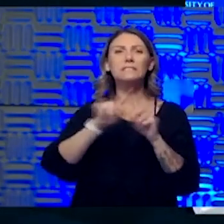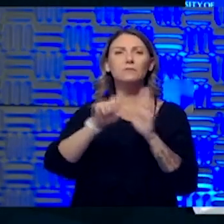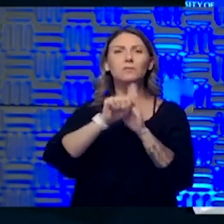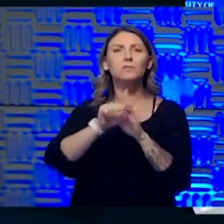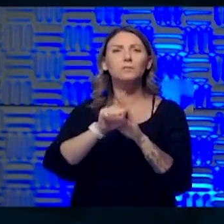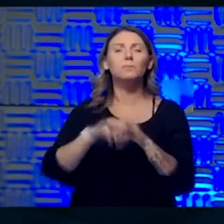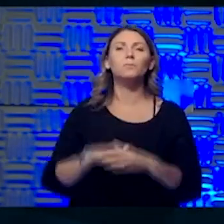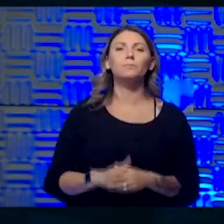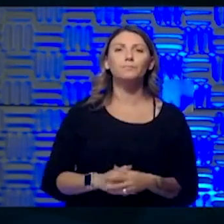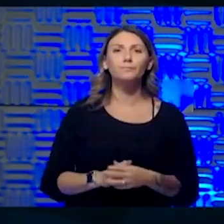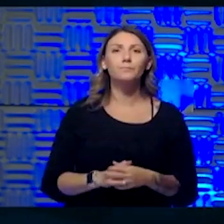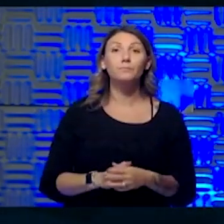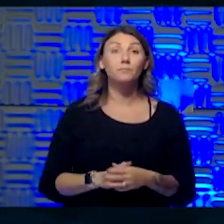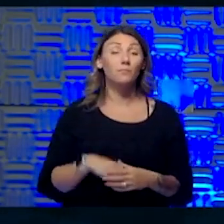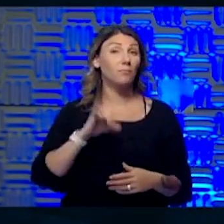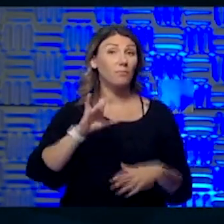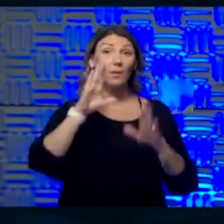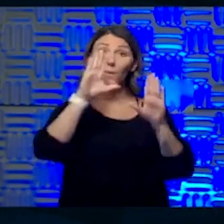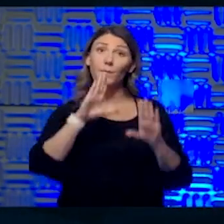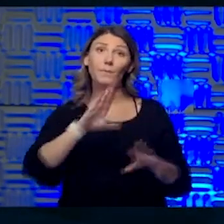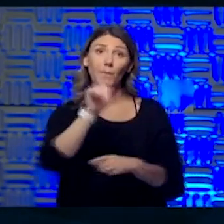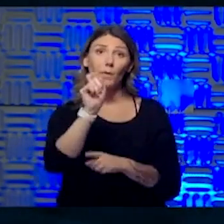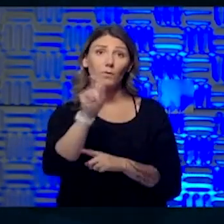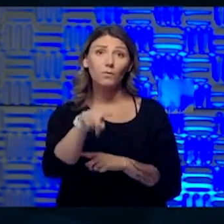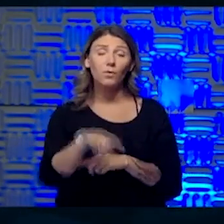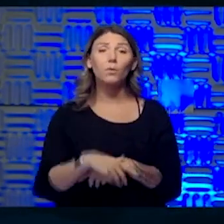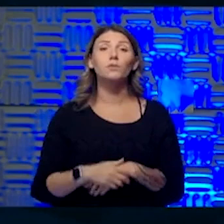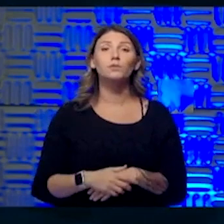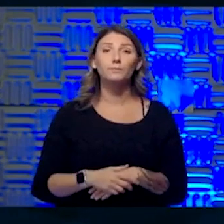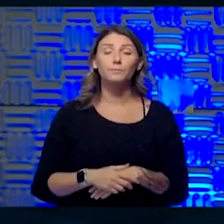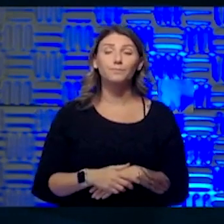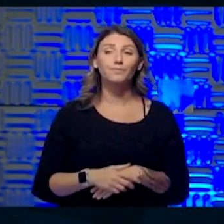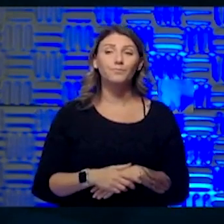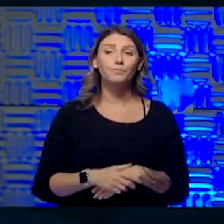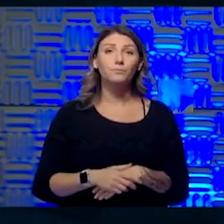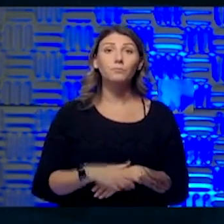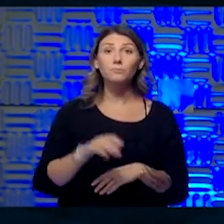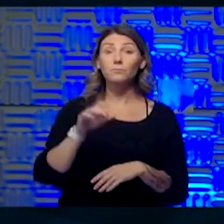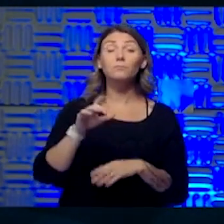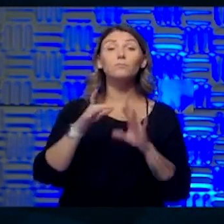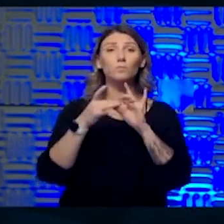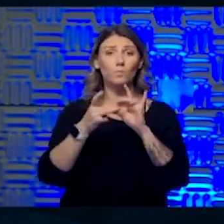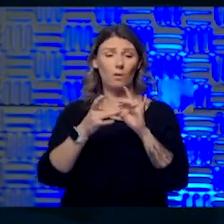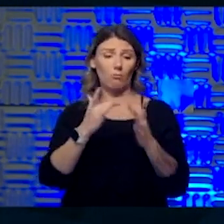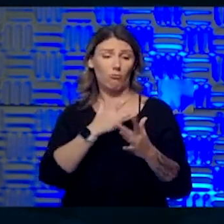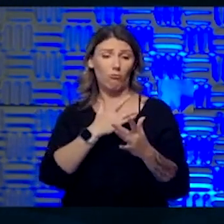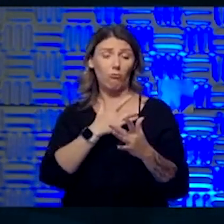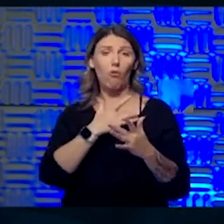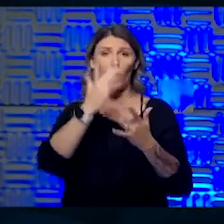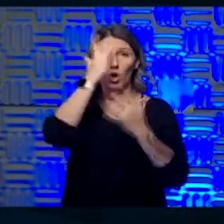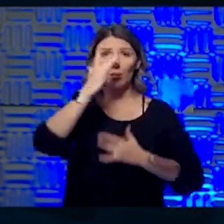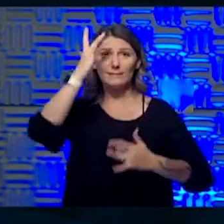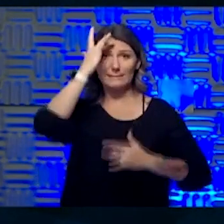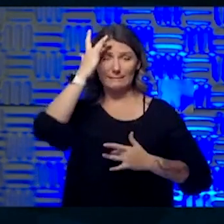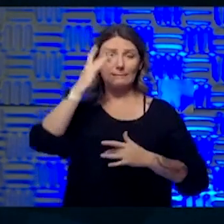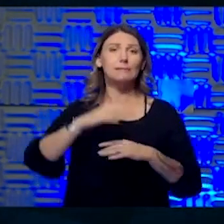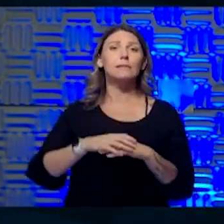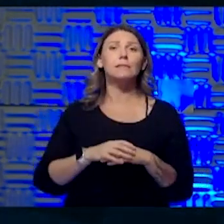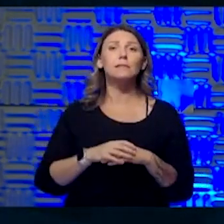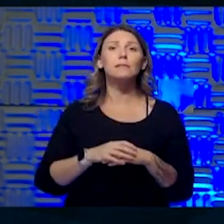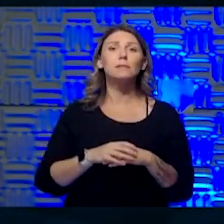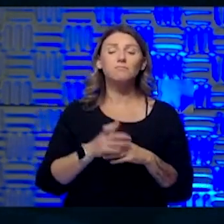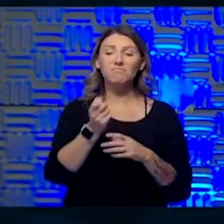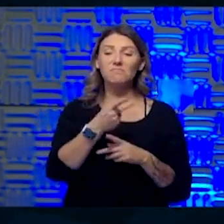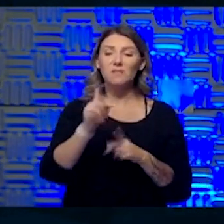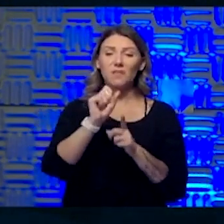Yeah. Um, so that's a, that's a great, great question. Um, so yeah, with heart disease, obviously cardiac disease, uh, some of the presentations